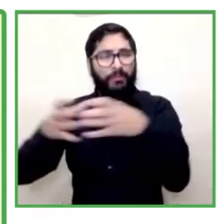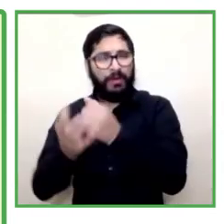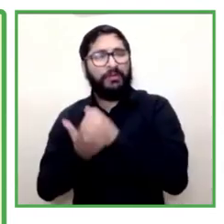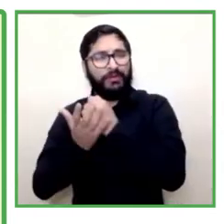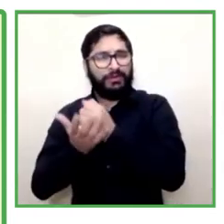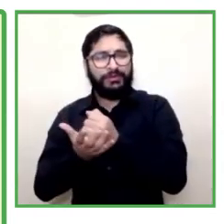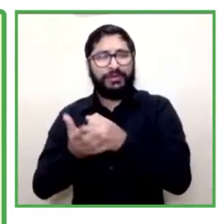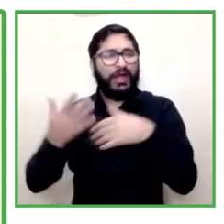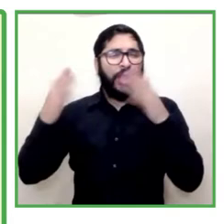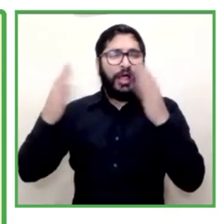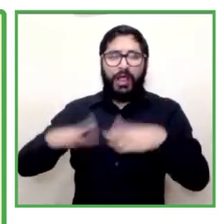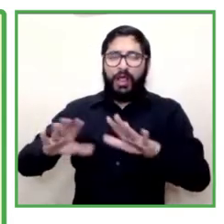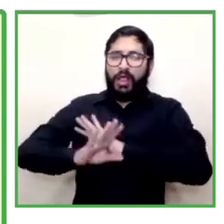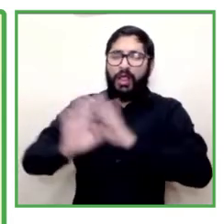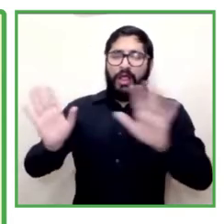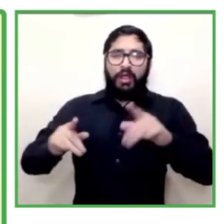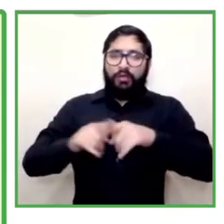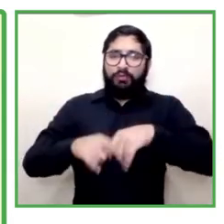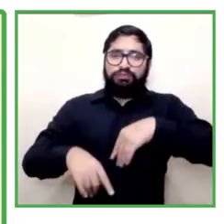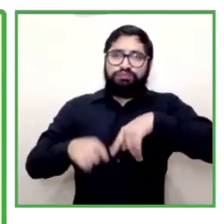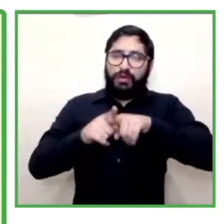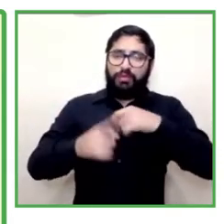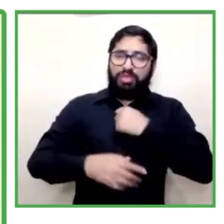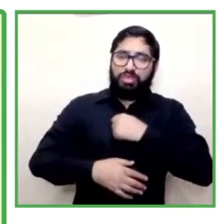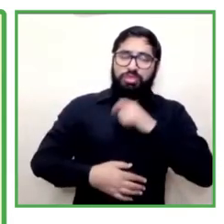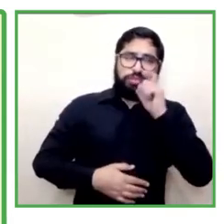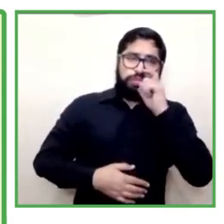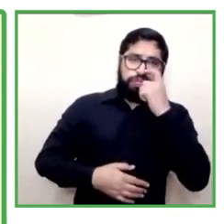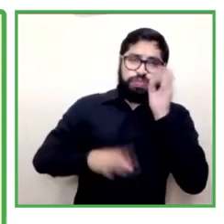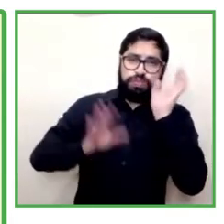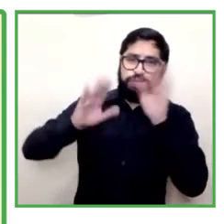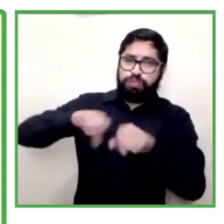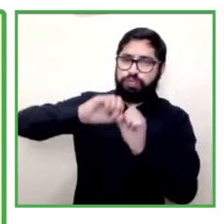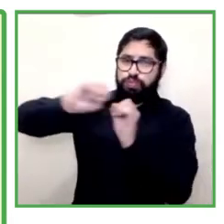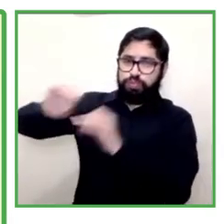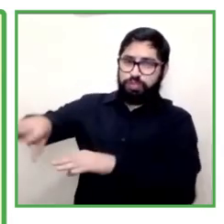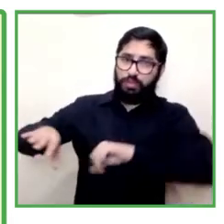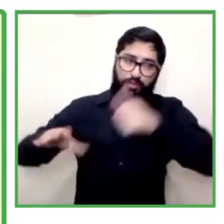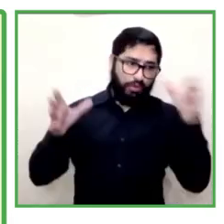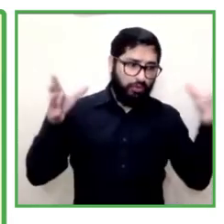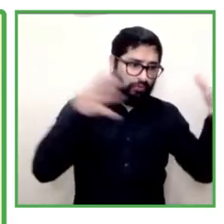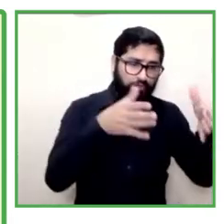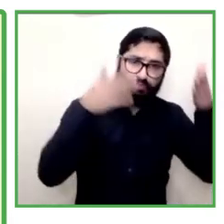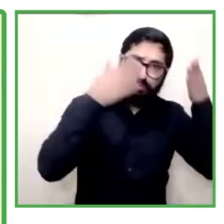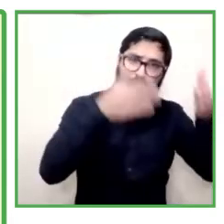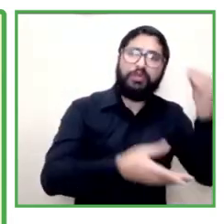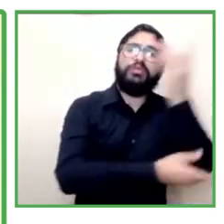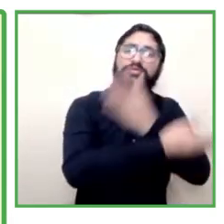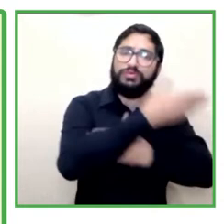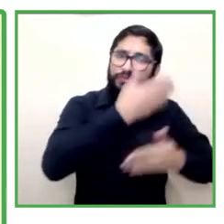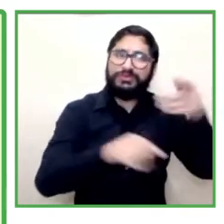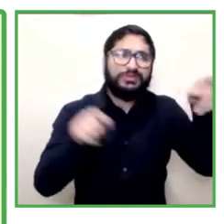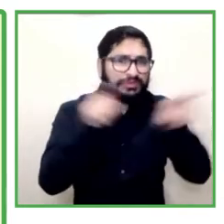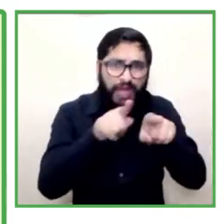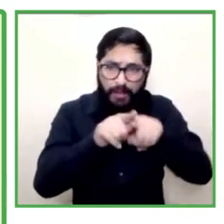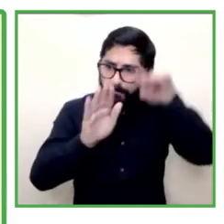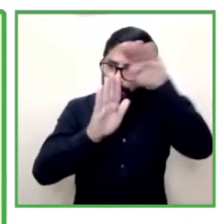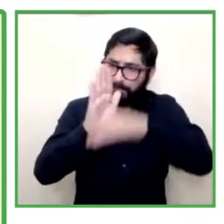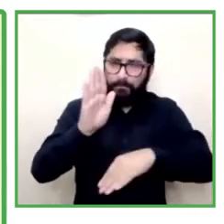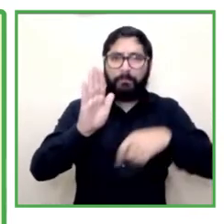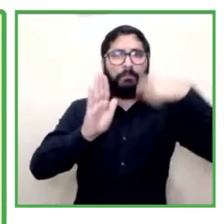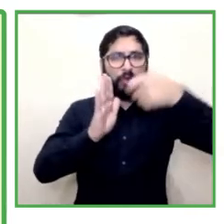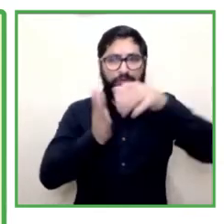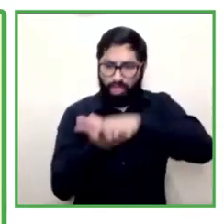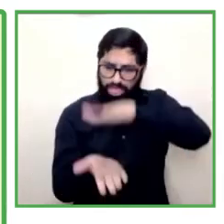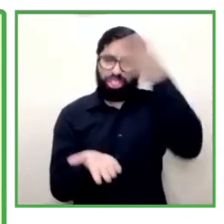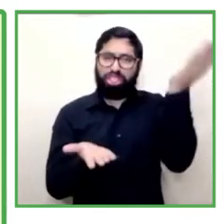are not integrated by people with different disabilities so you have to go to